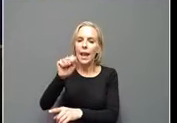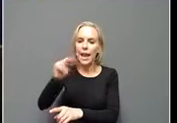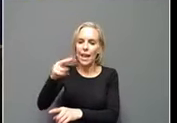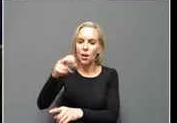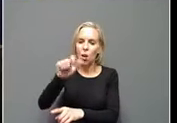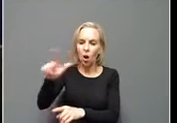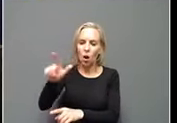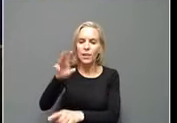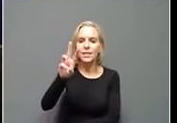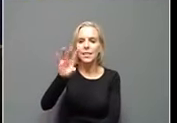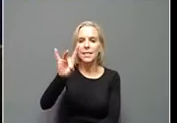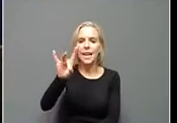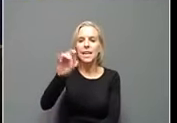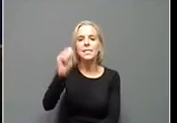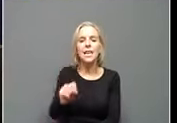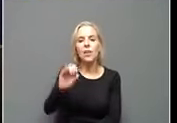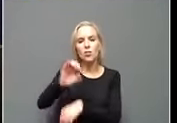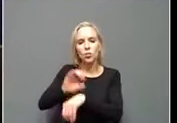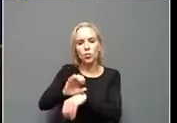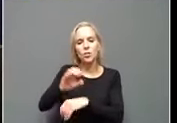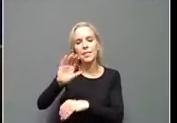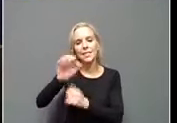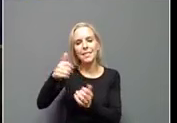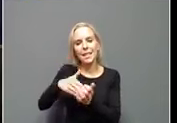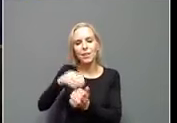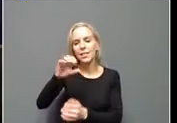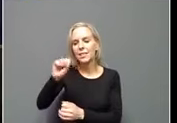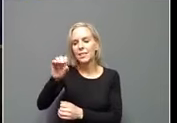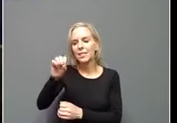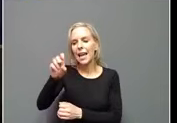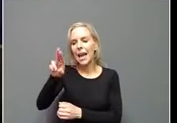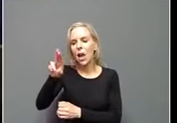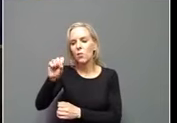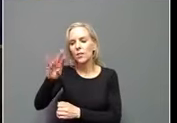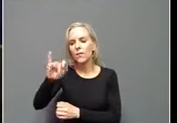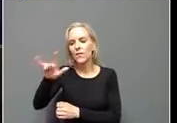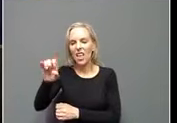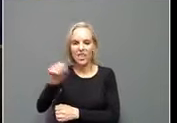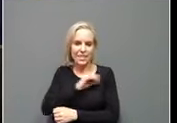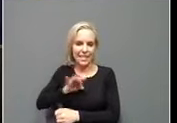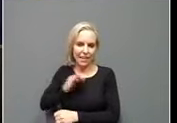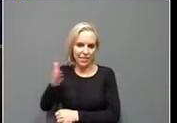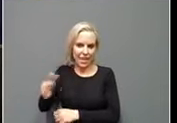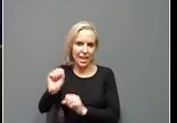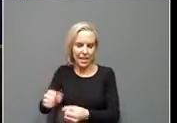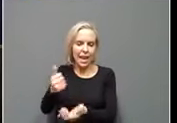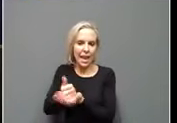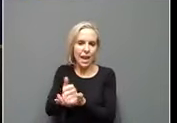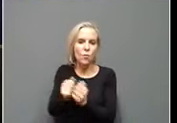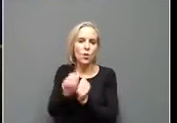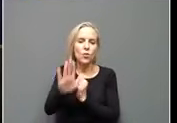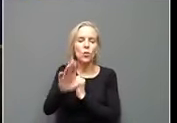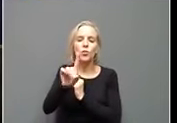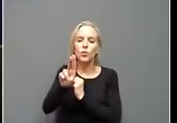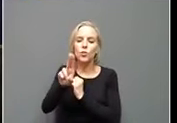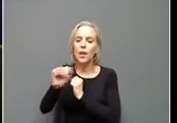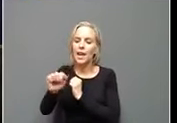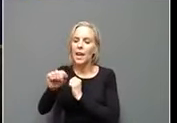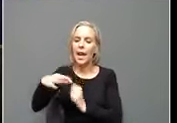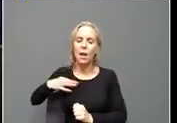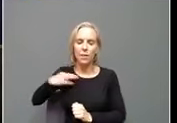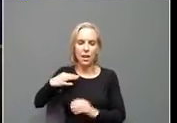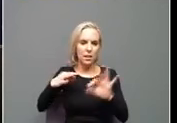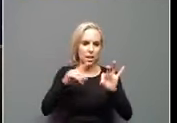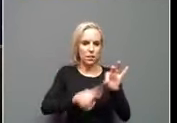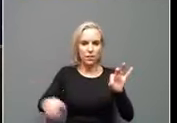South Church Center in Salyersville. There will be staff there to assist you with your DUA applications from 9 to 5 on